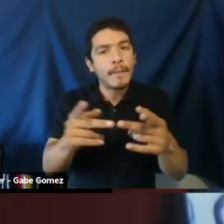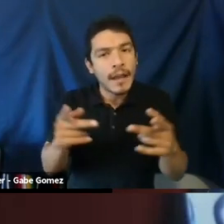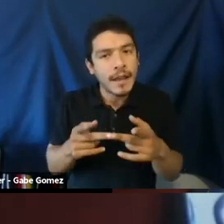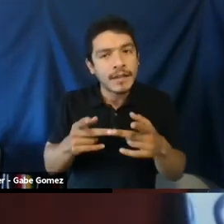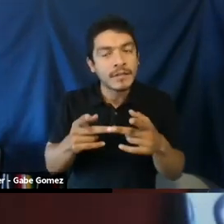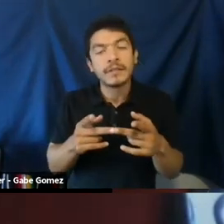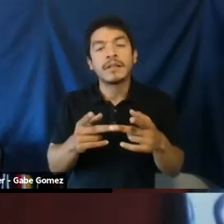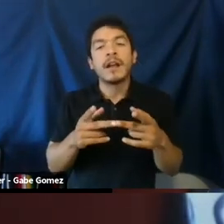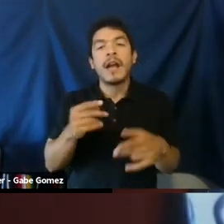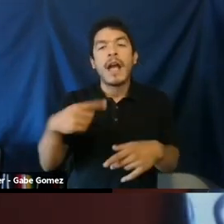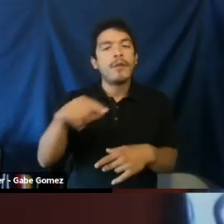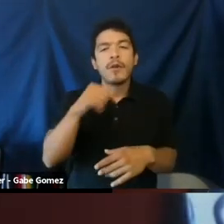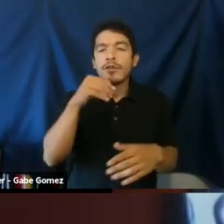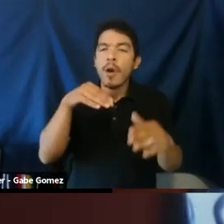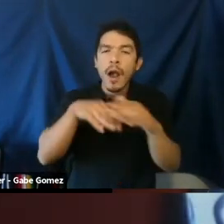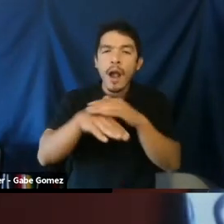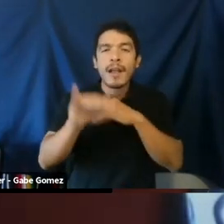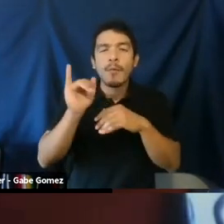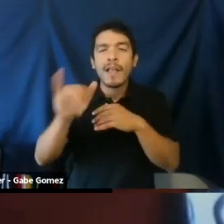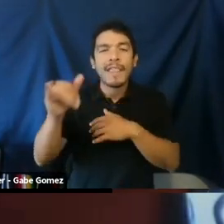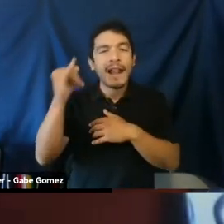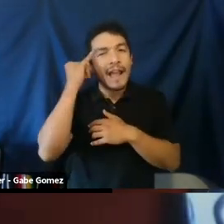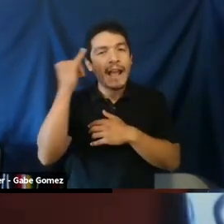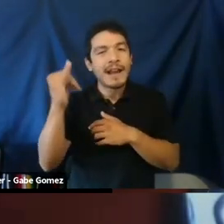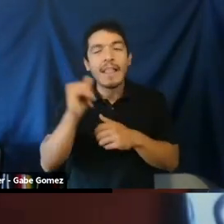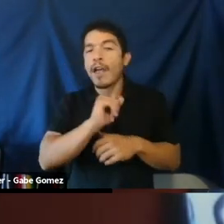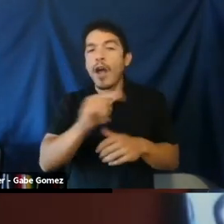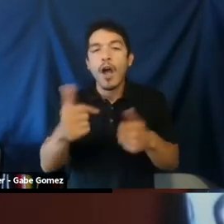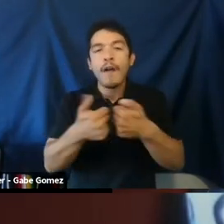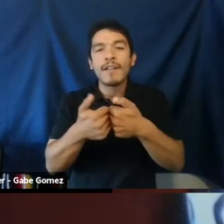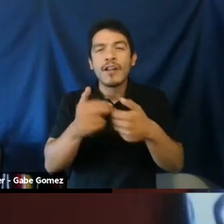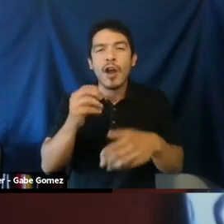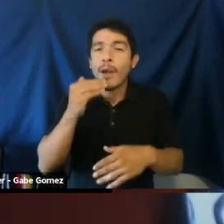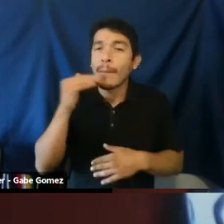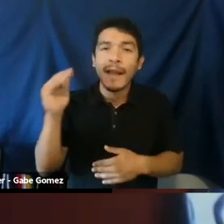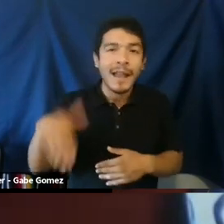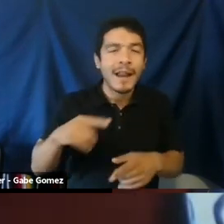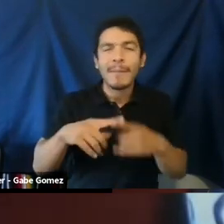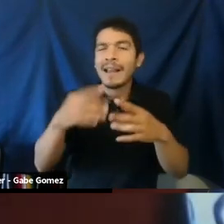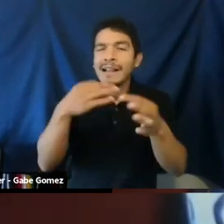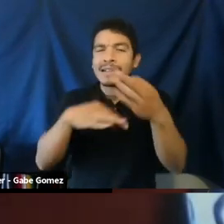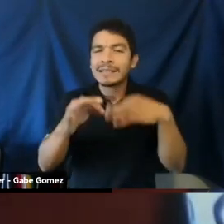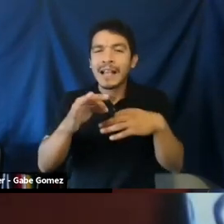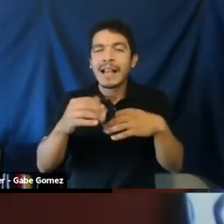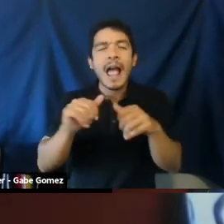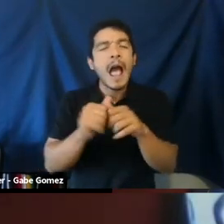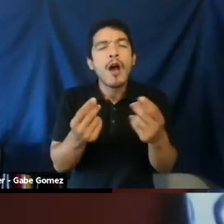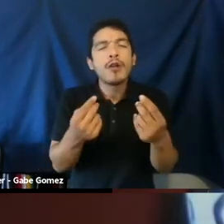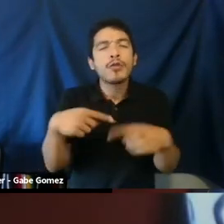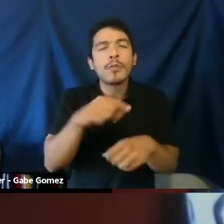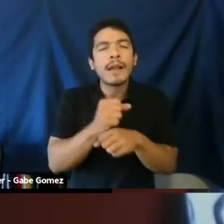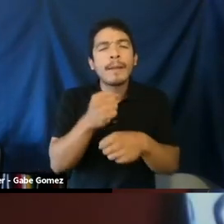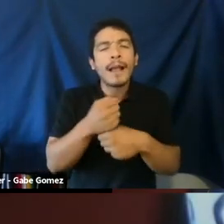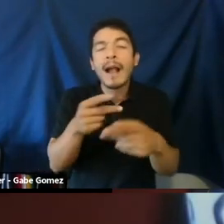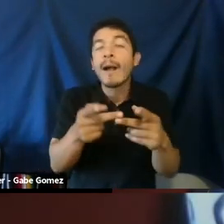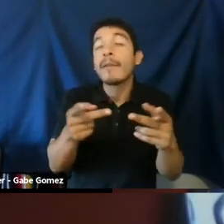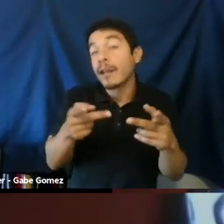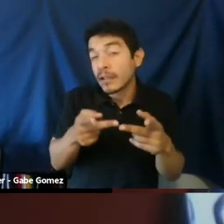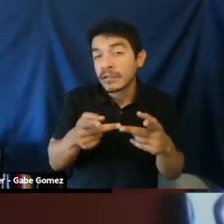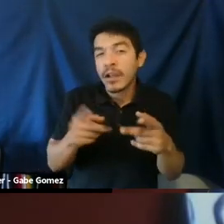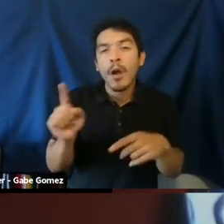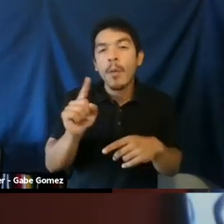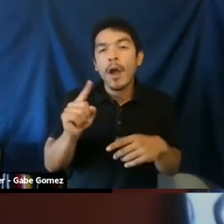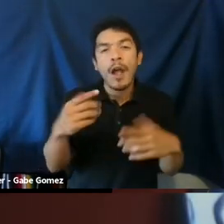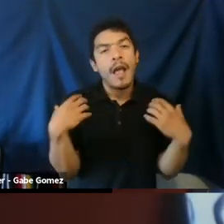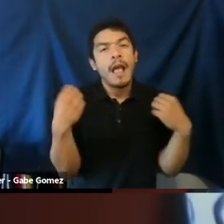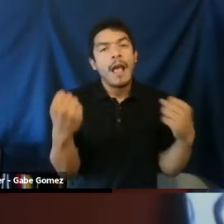tell us that gaming is a place where they connect. And I think it is important that we not come in with this lens that all gaming and all video games are somehow